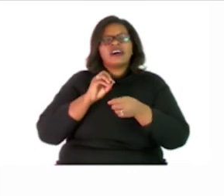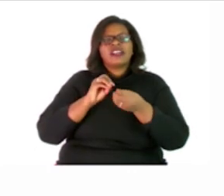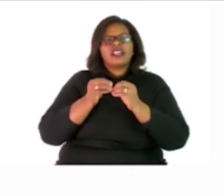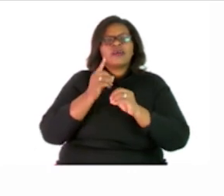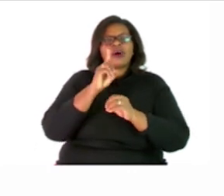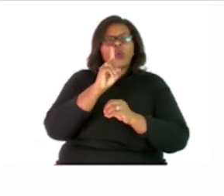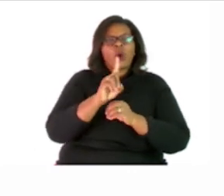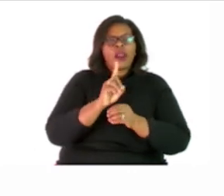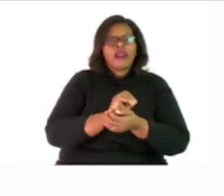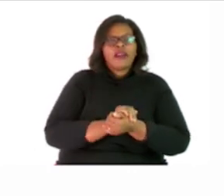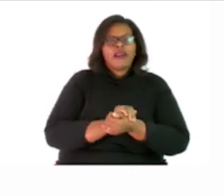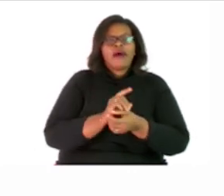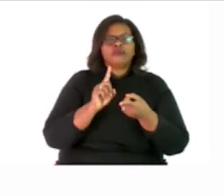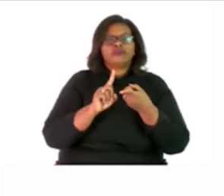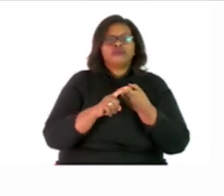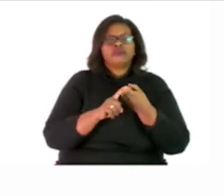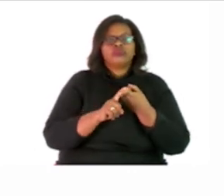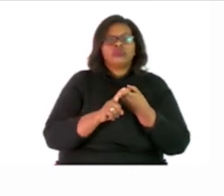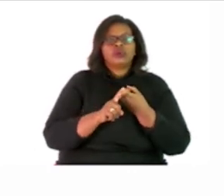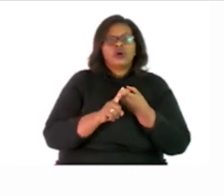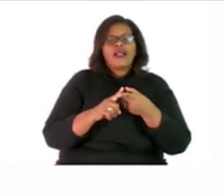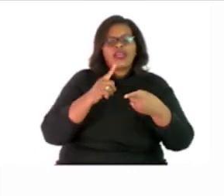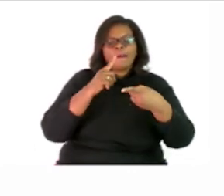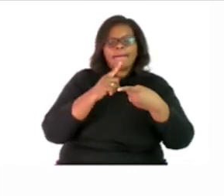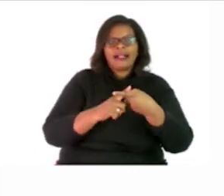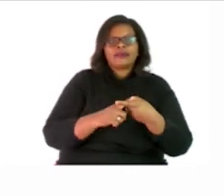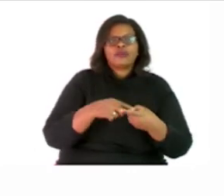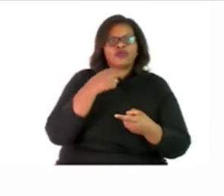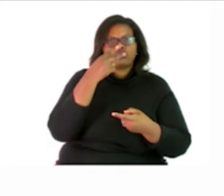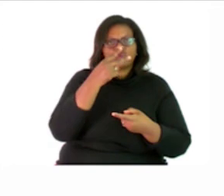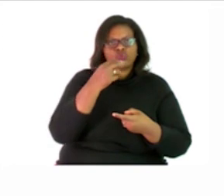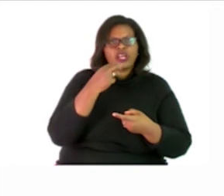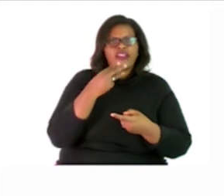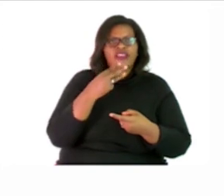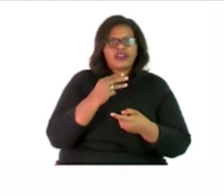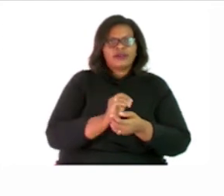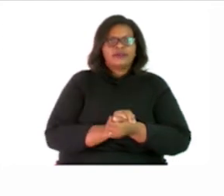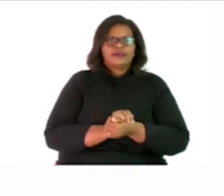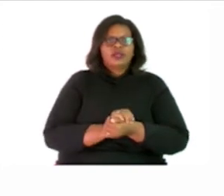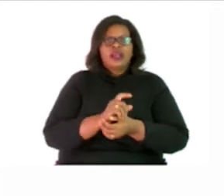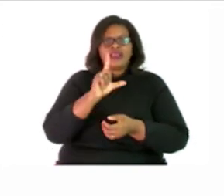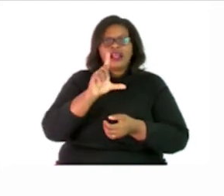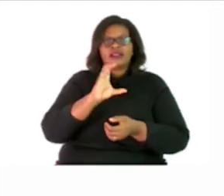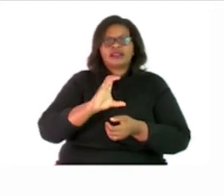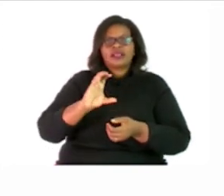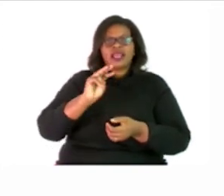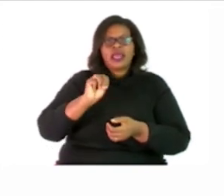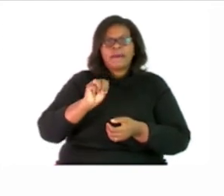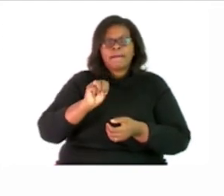consider the multiple of 2 and 3 What are they asking the lowest common multiple